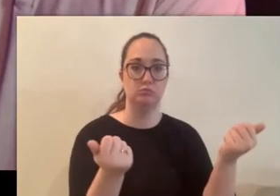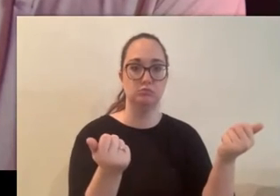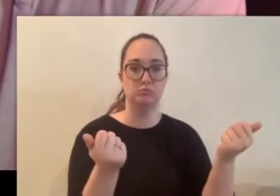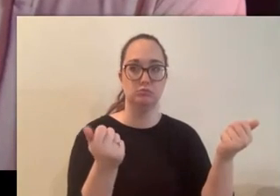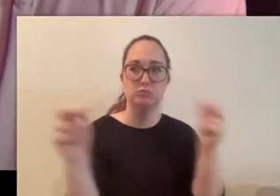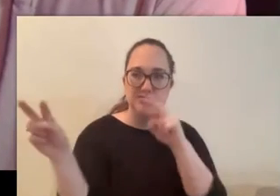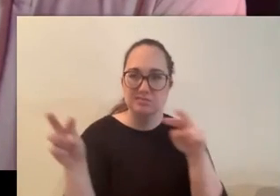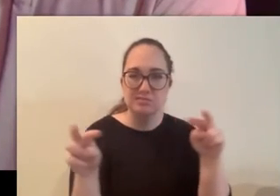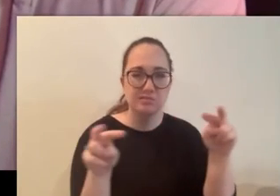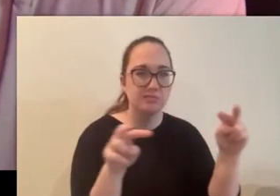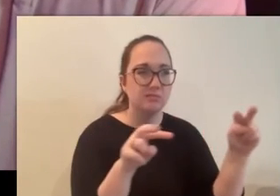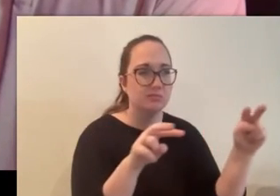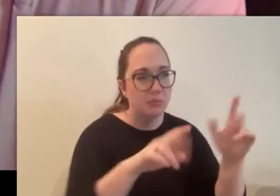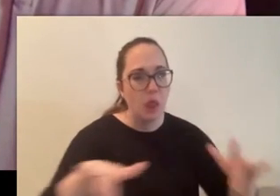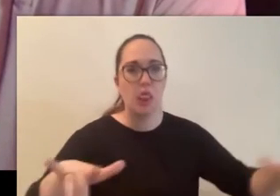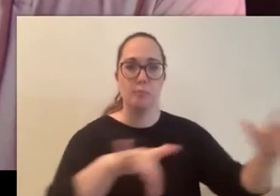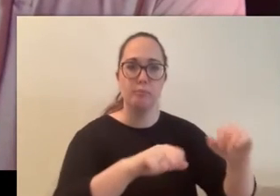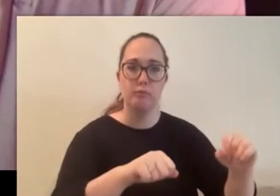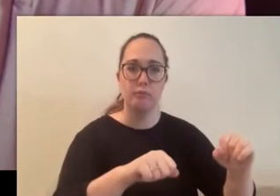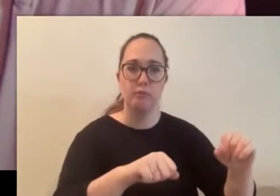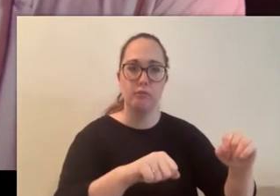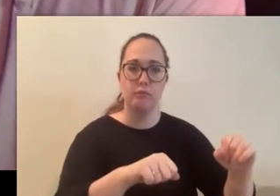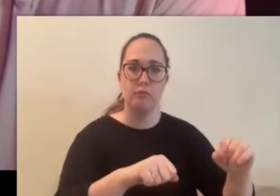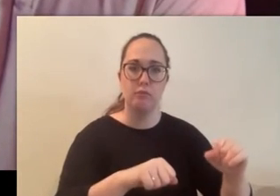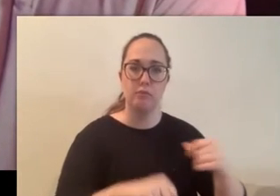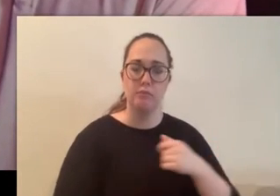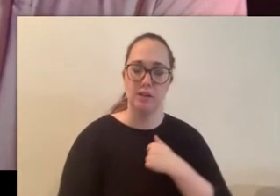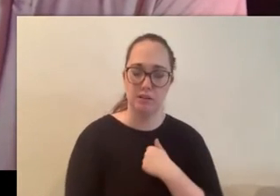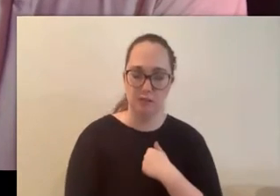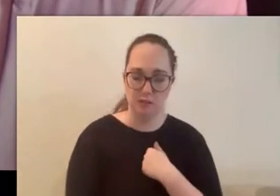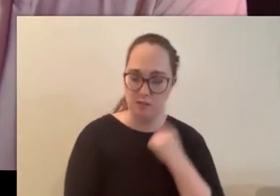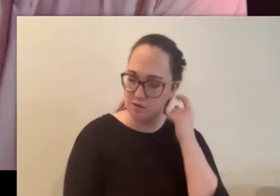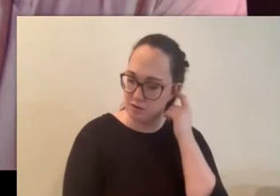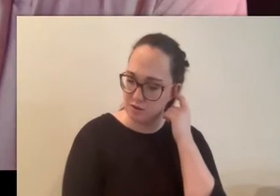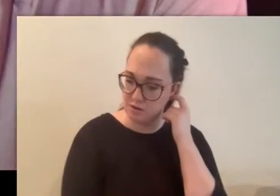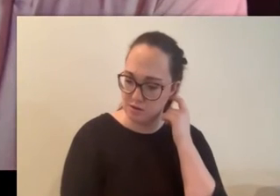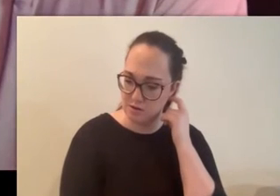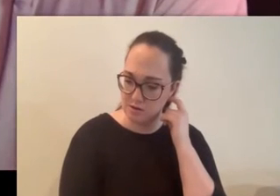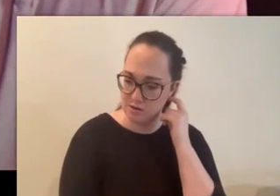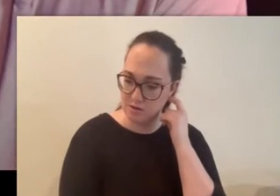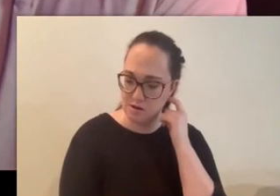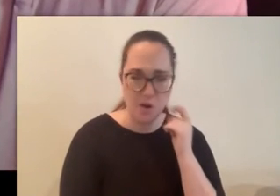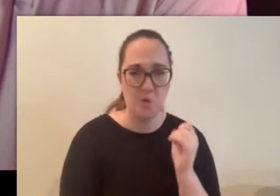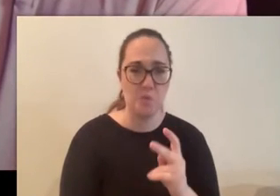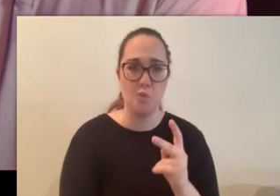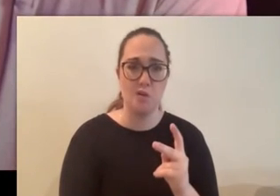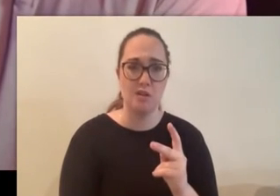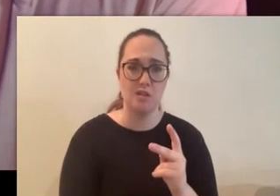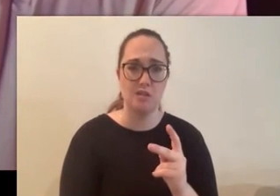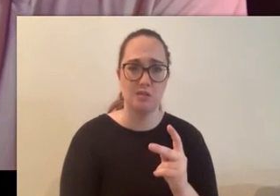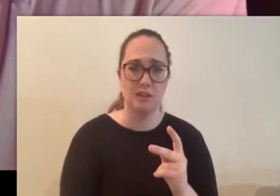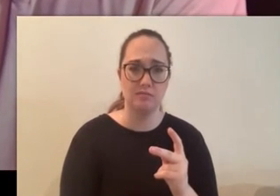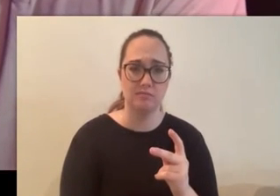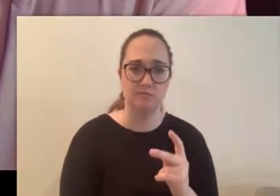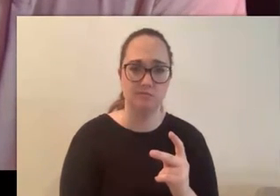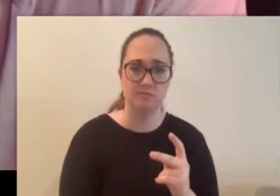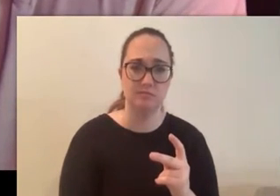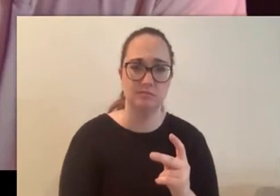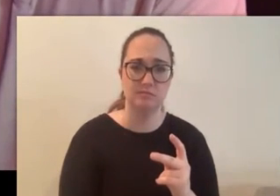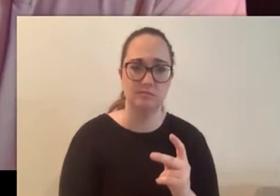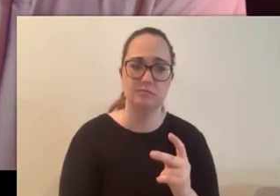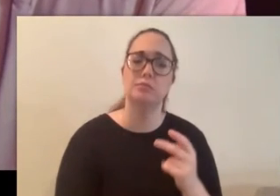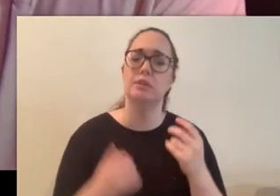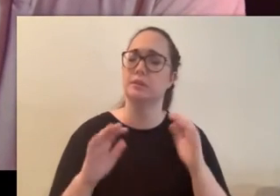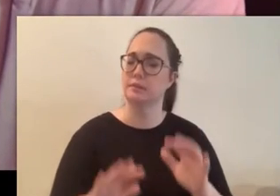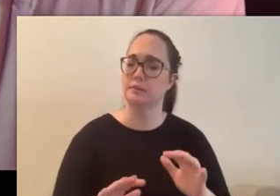a sudden shiver went up my spine okay i must be hearing stuff it's getting